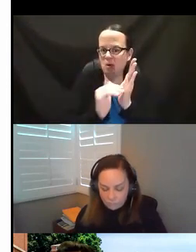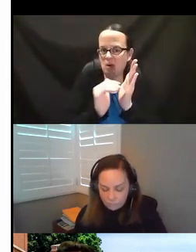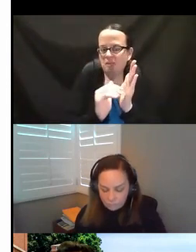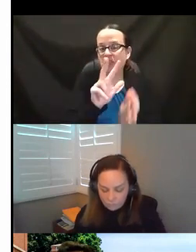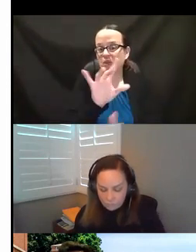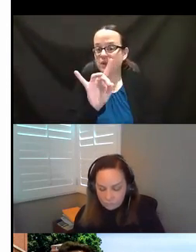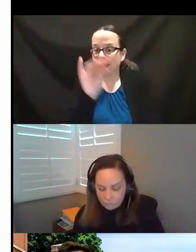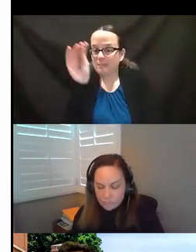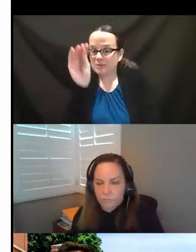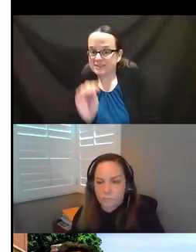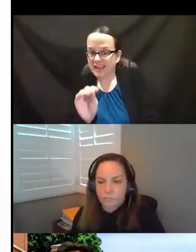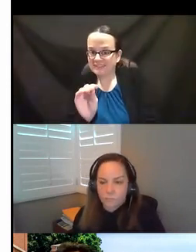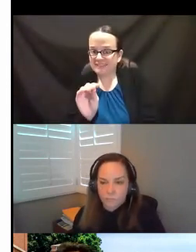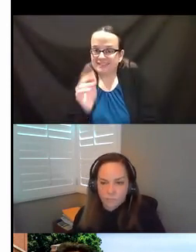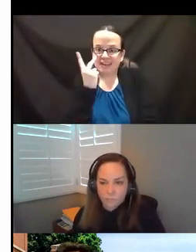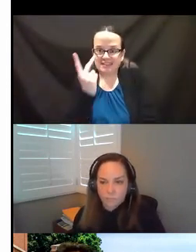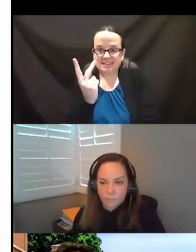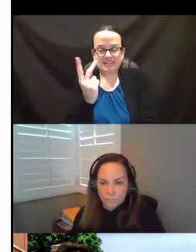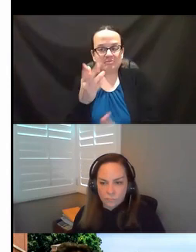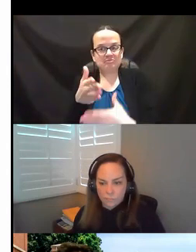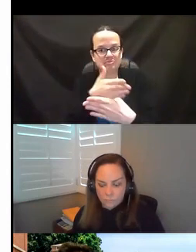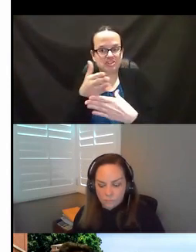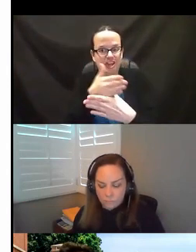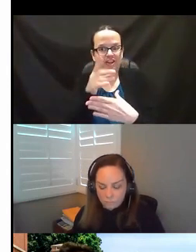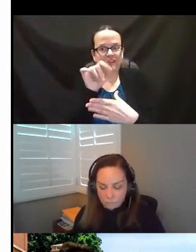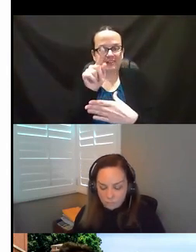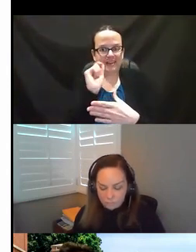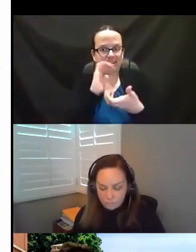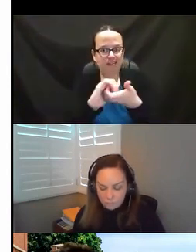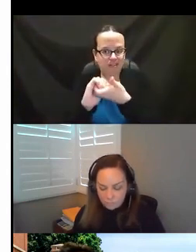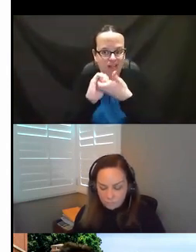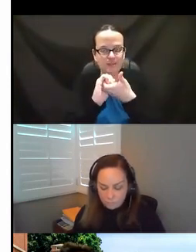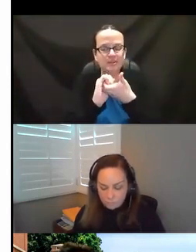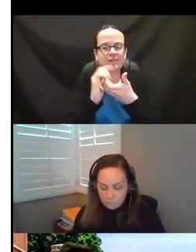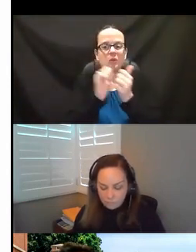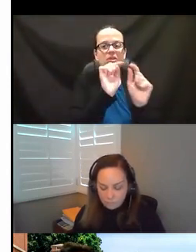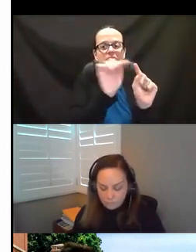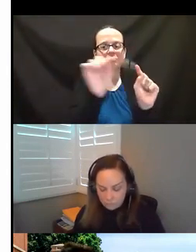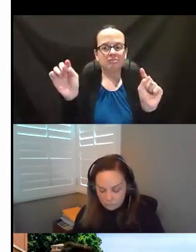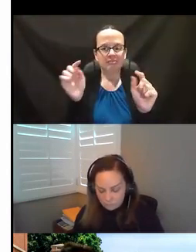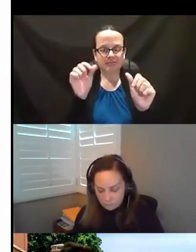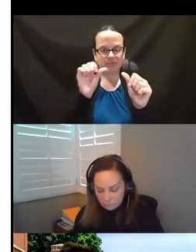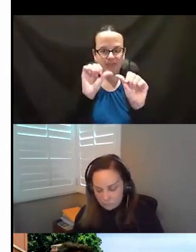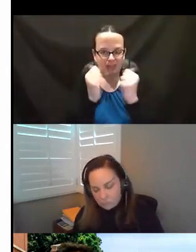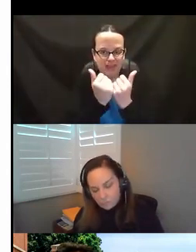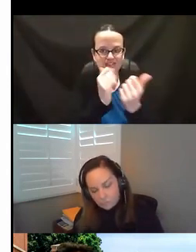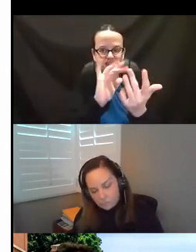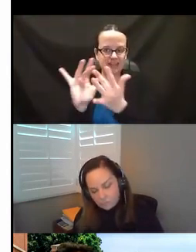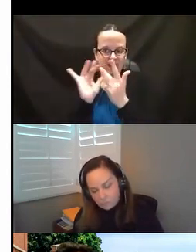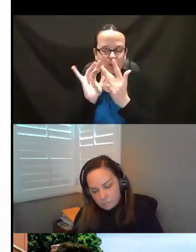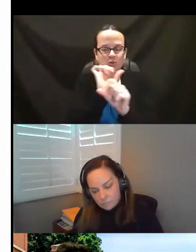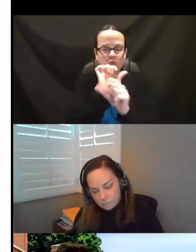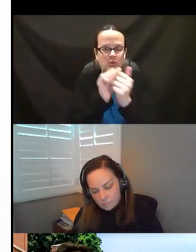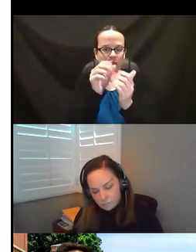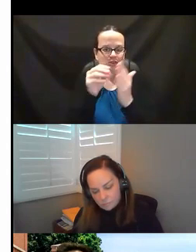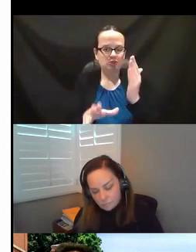% of folks are saying they are sharing data collaboratively across our interagency networks and working with our students with